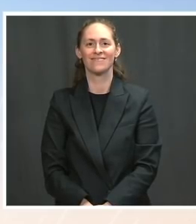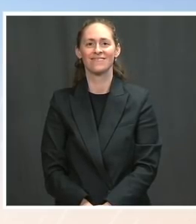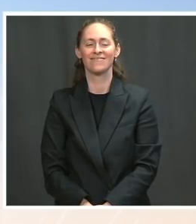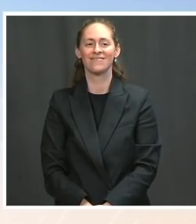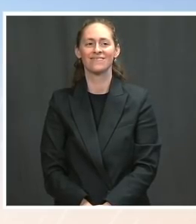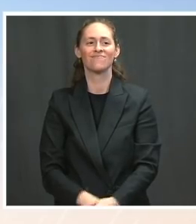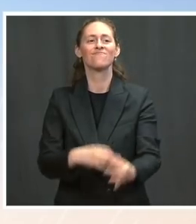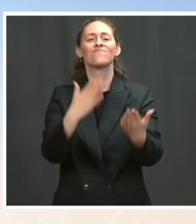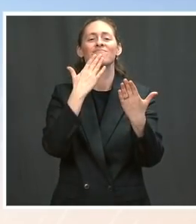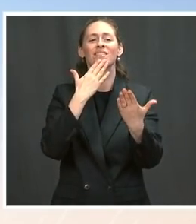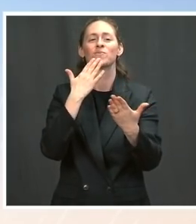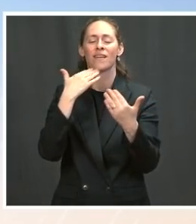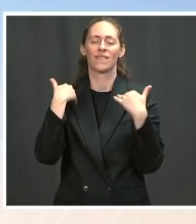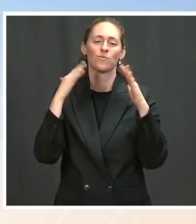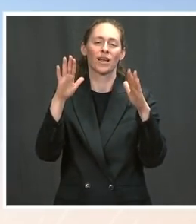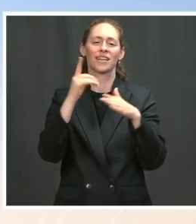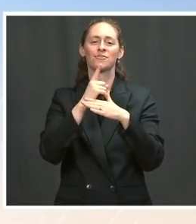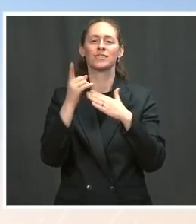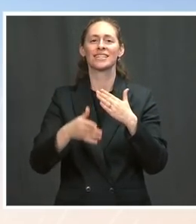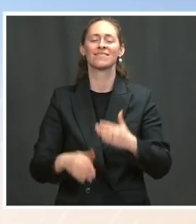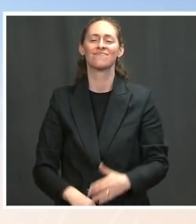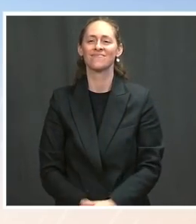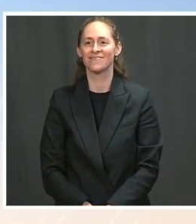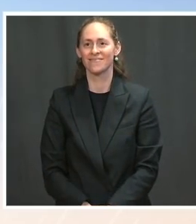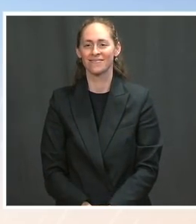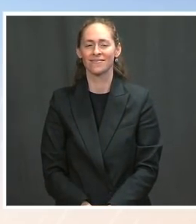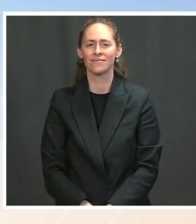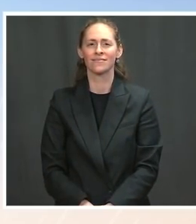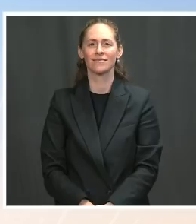Have a great weekend. The Press. The Press. The Press.